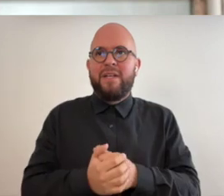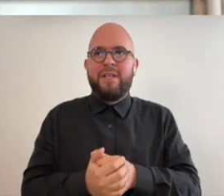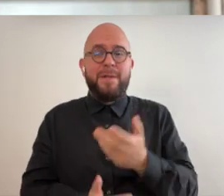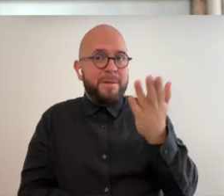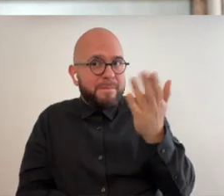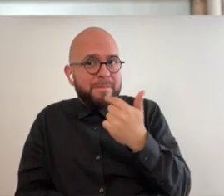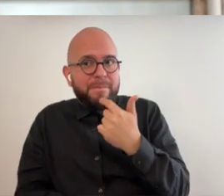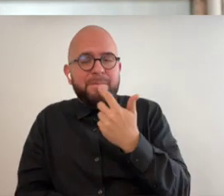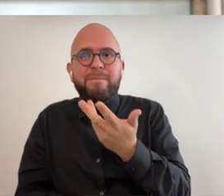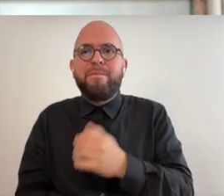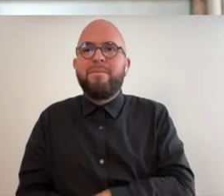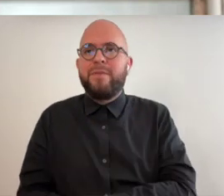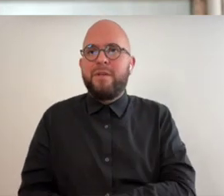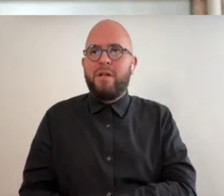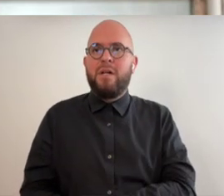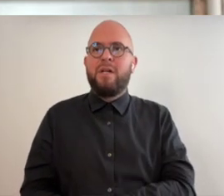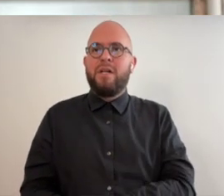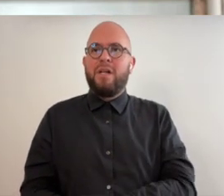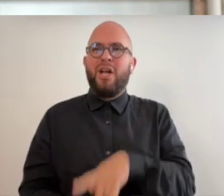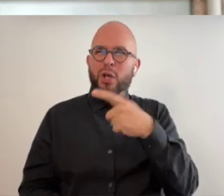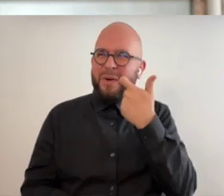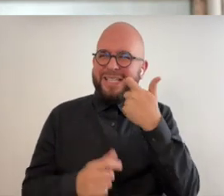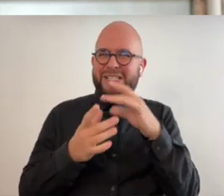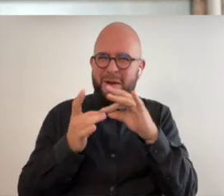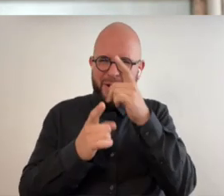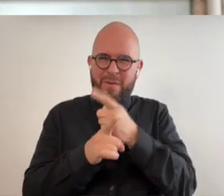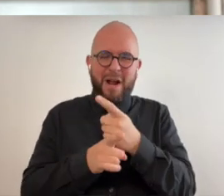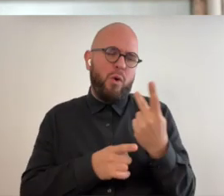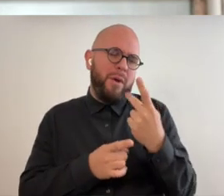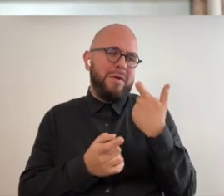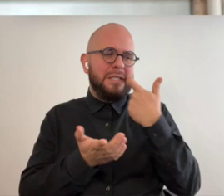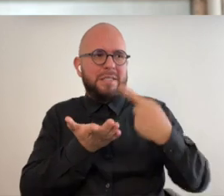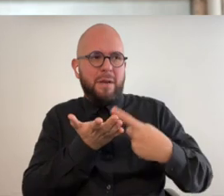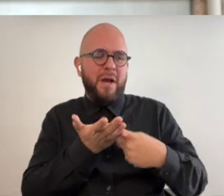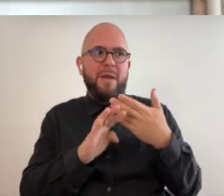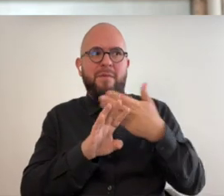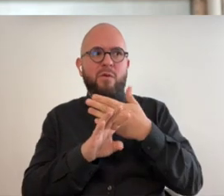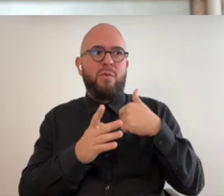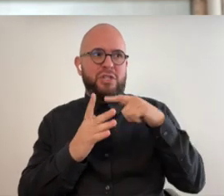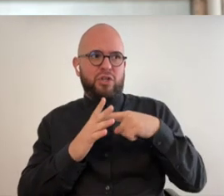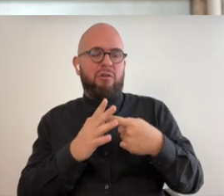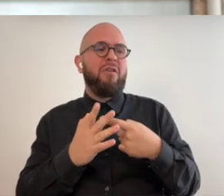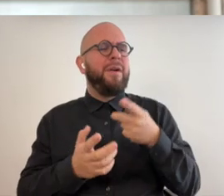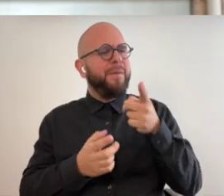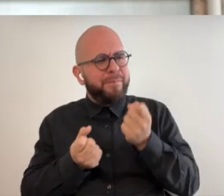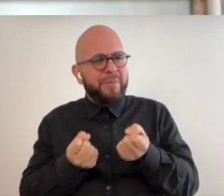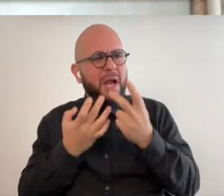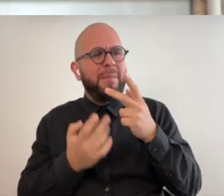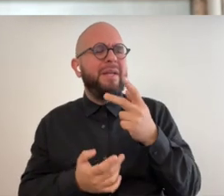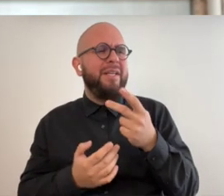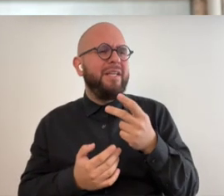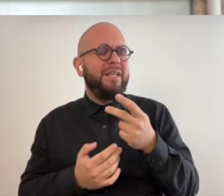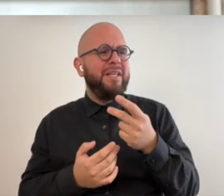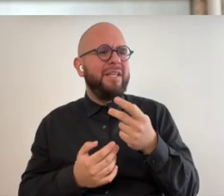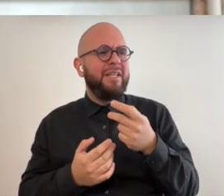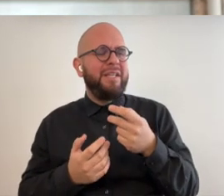how many you were just talking about this or what we were just talking about this before we started how many pieces of